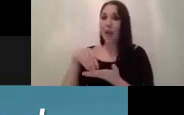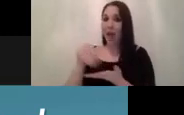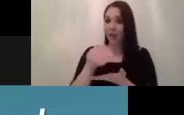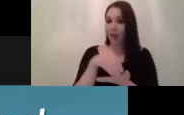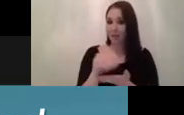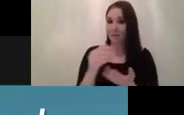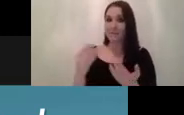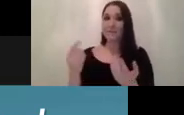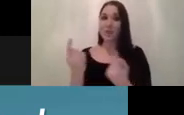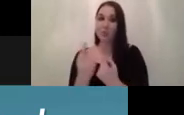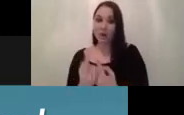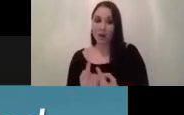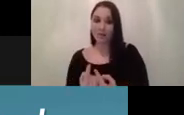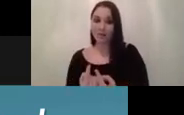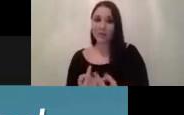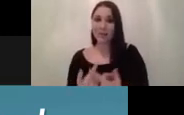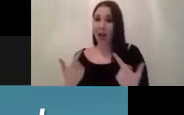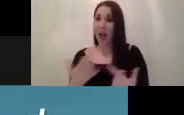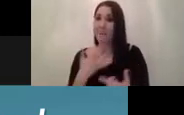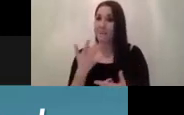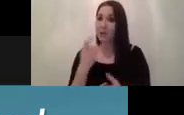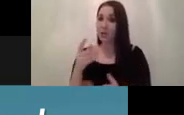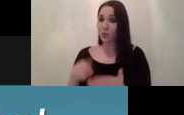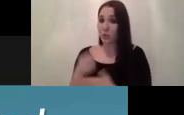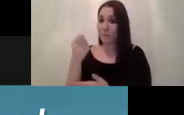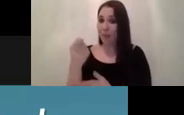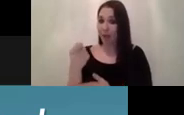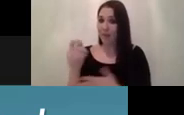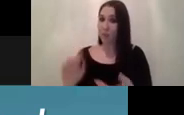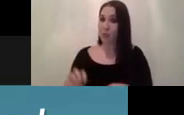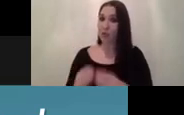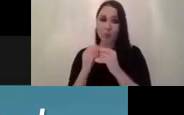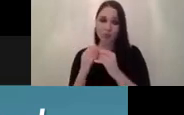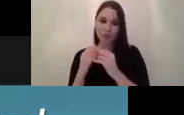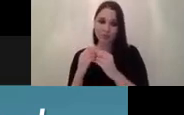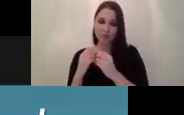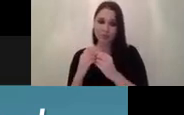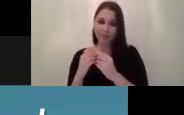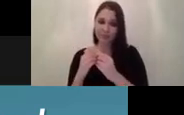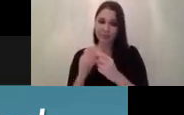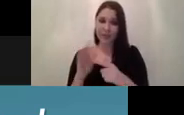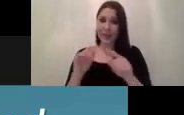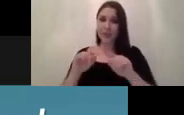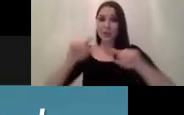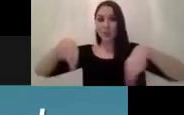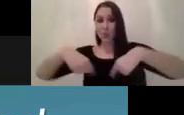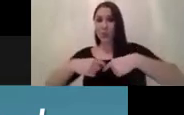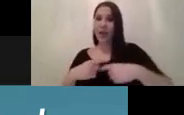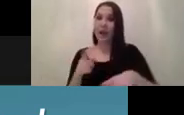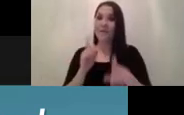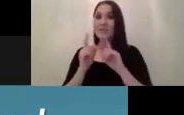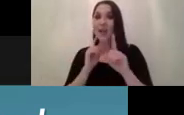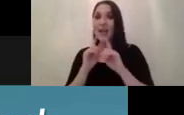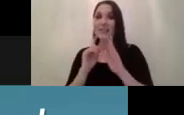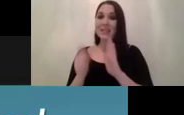how much would you have to pay to actually produce it and then do we even have the data do we have the skills and do we know what we want to produce to